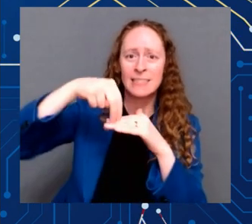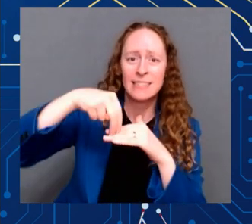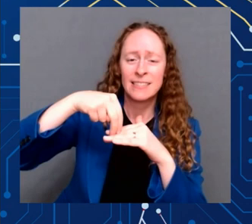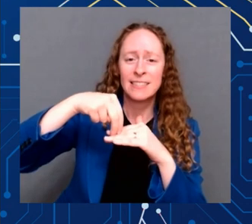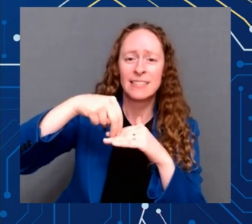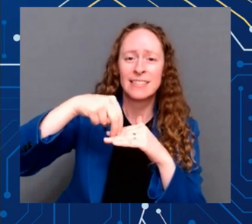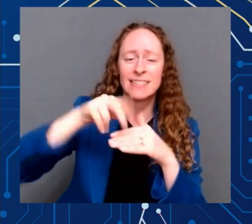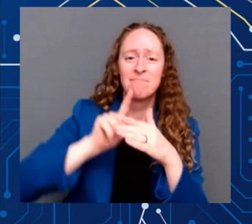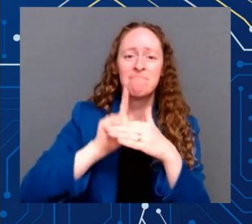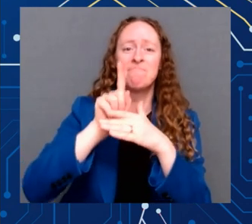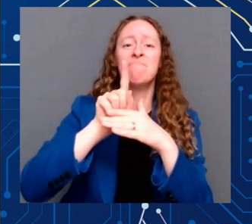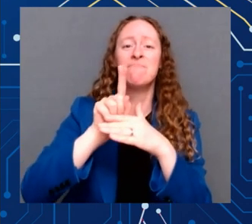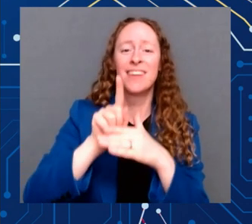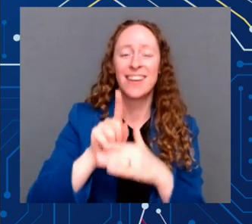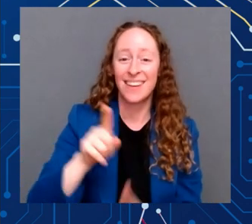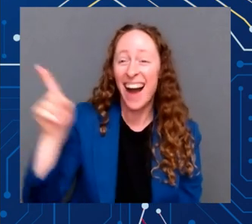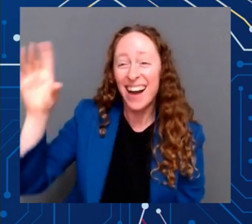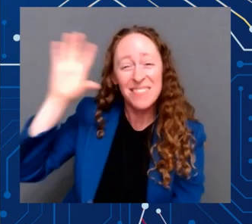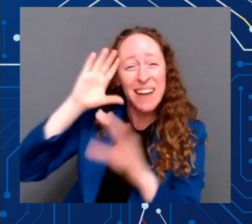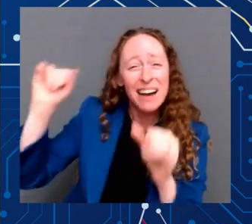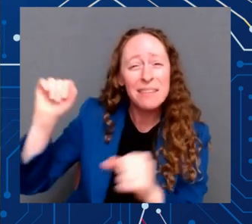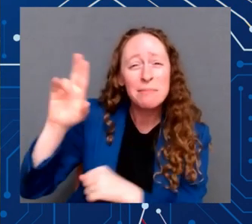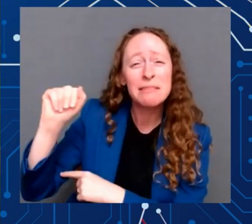humility and kindness of our leader.